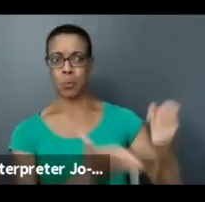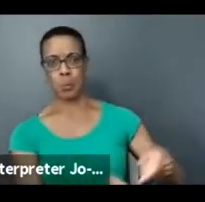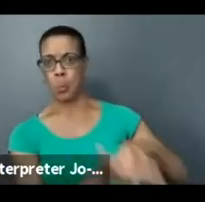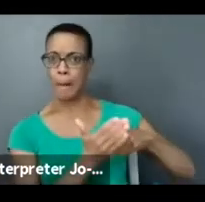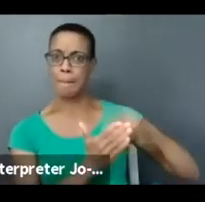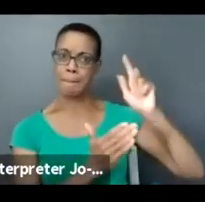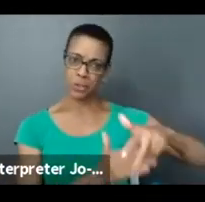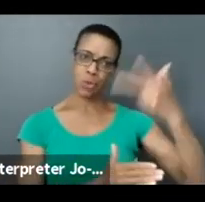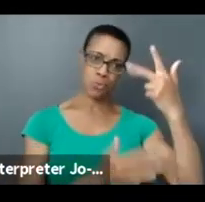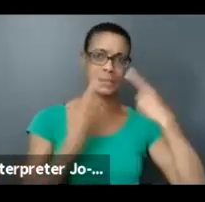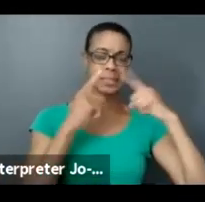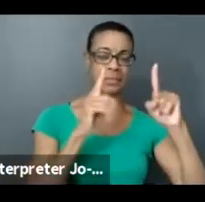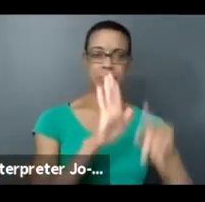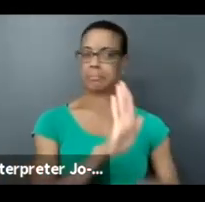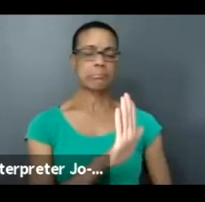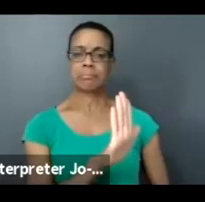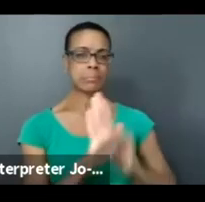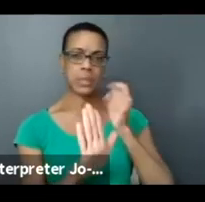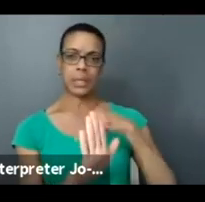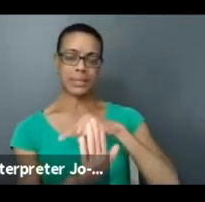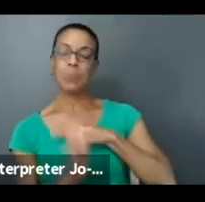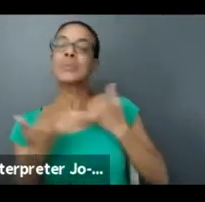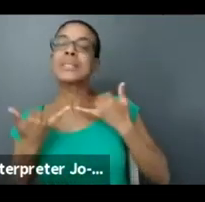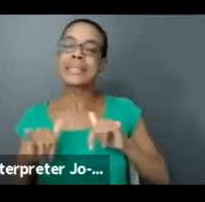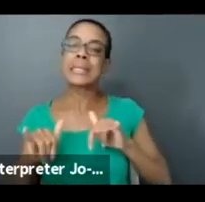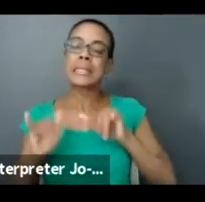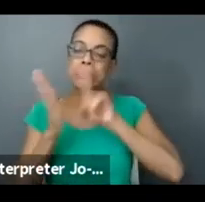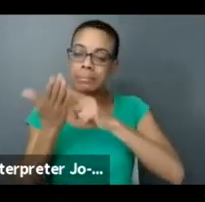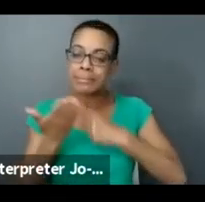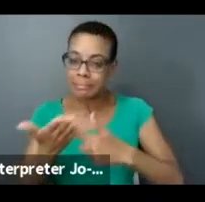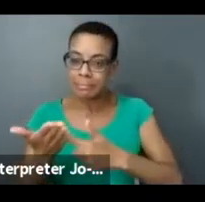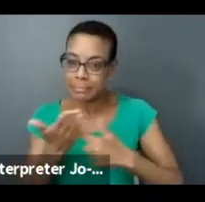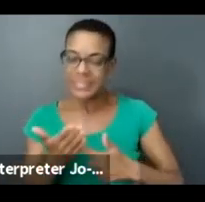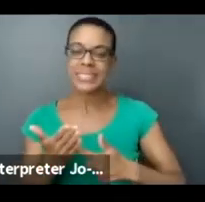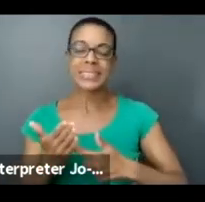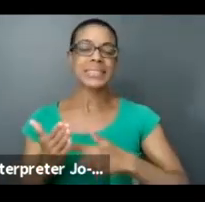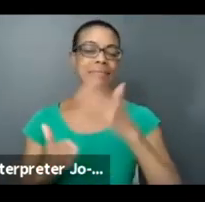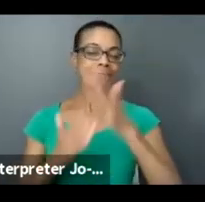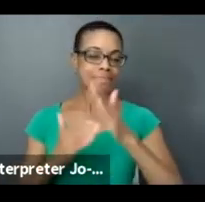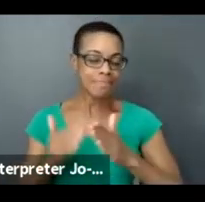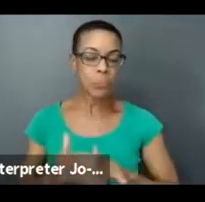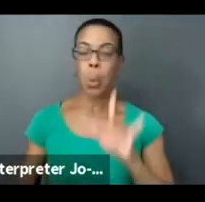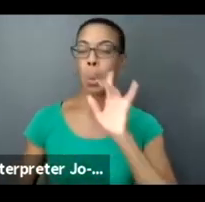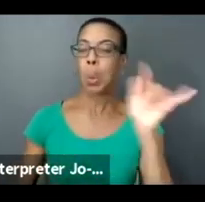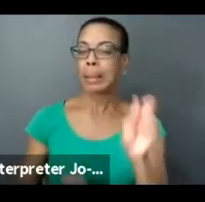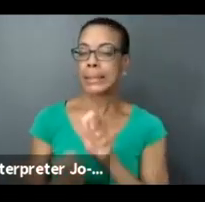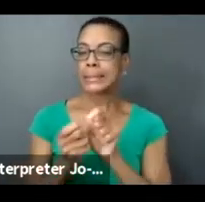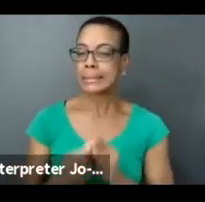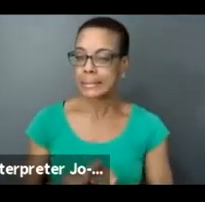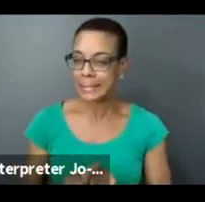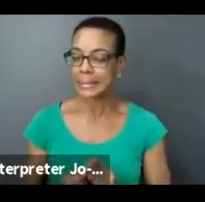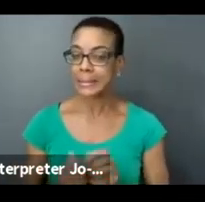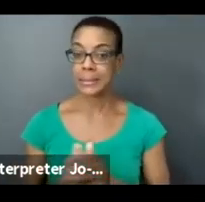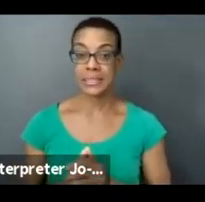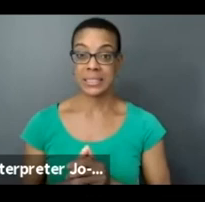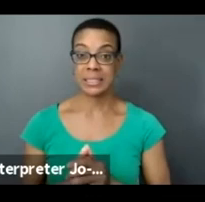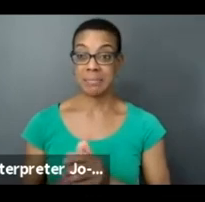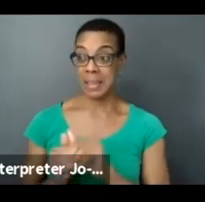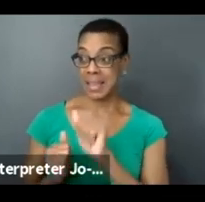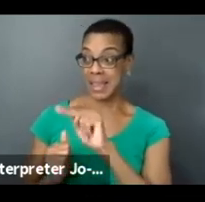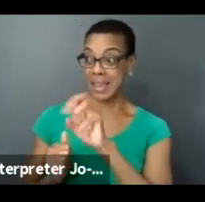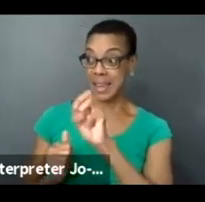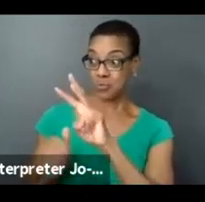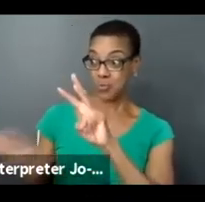But that's still something that we're sort of finalizing right now is what that will look like. I don't know if you want to add anything, Andrew.